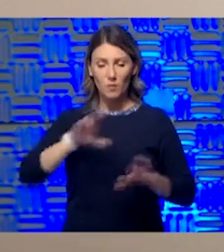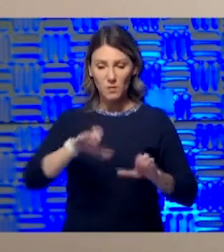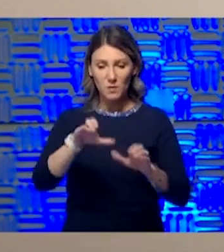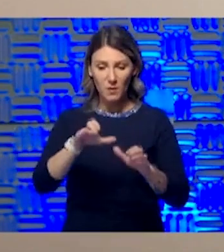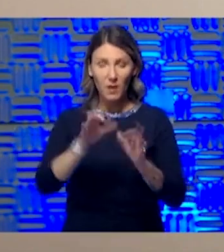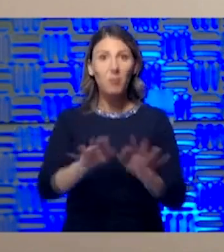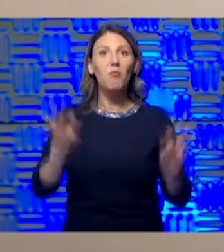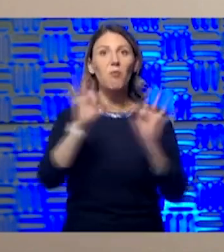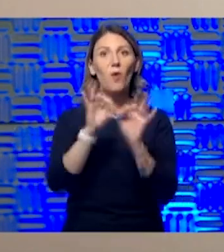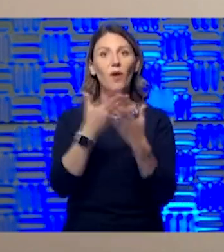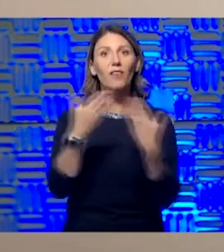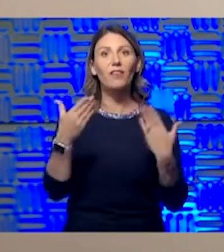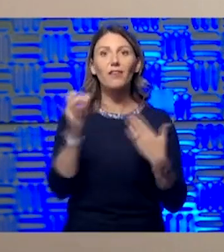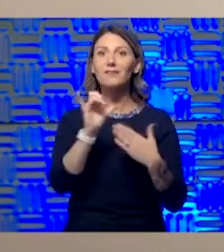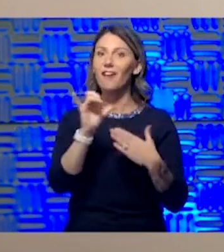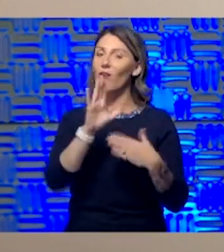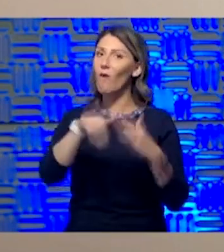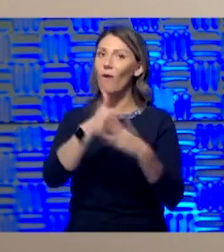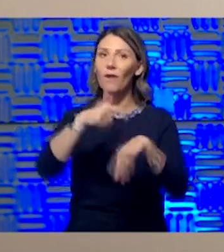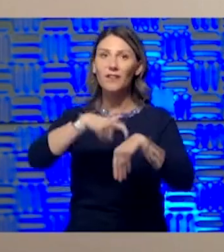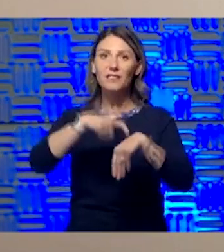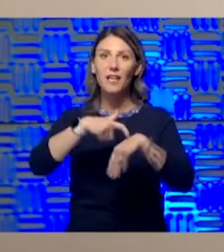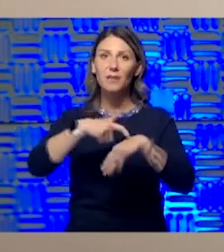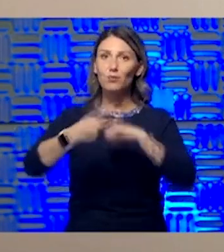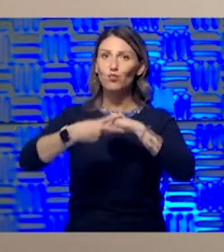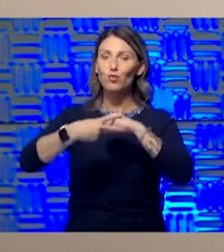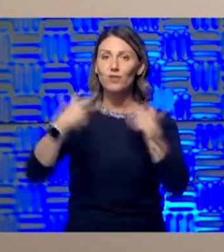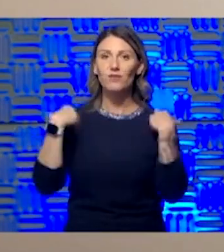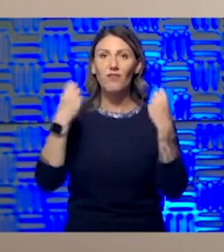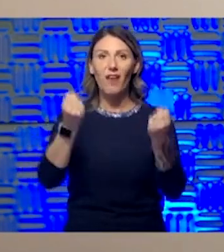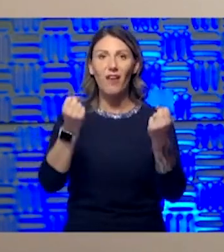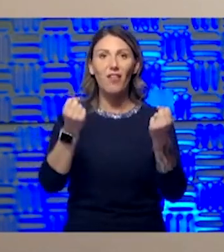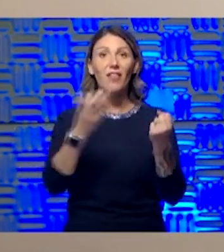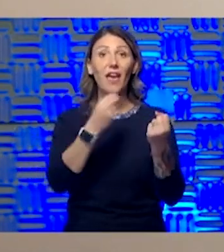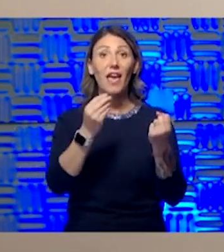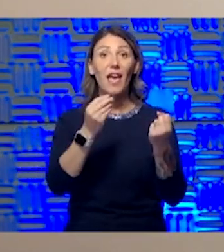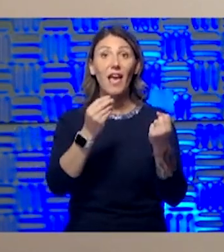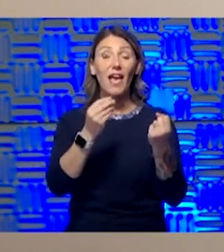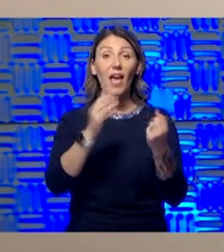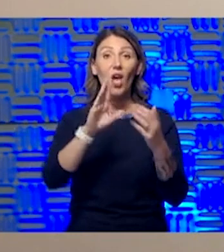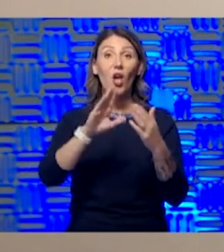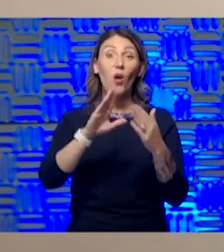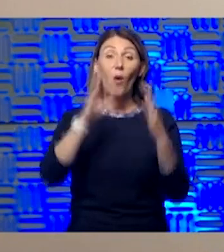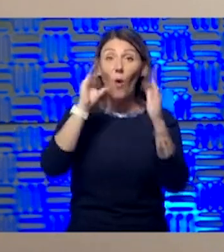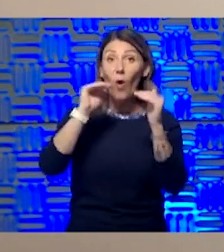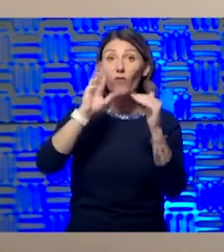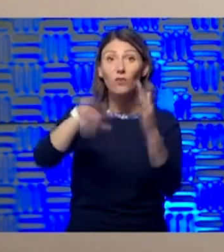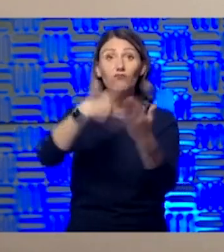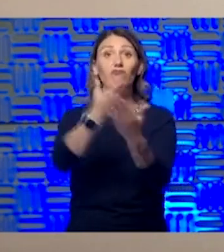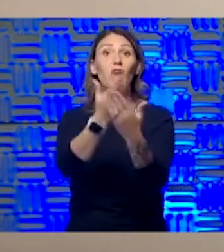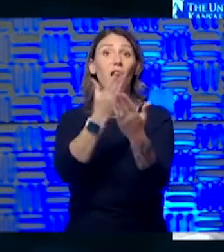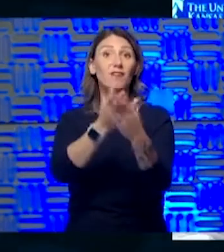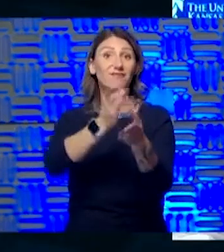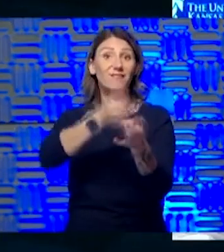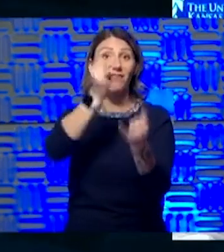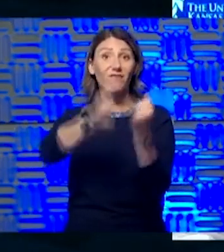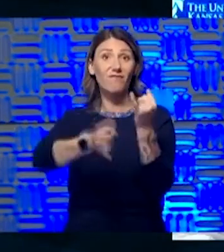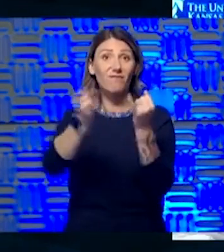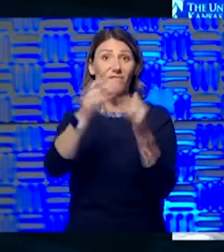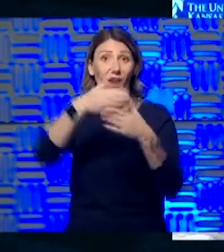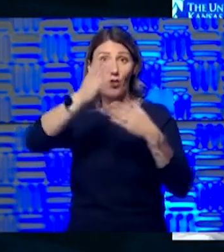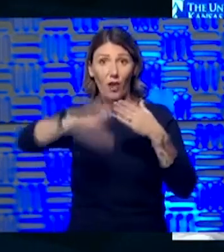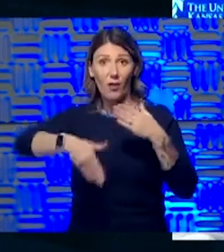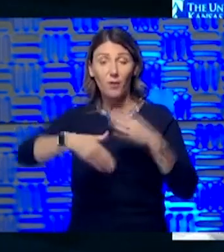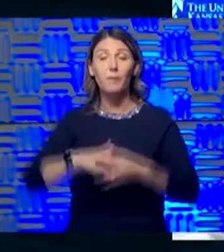time to preserve health and eventually reach the equity we want to see in communities. Yeah, so true.